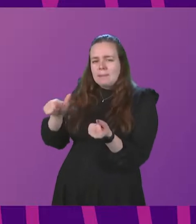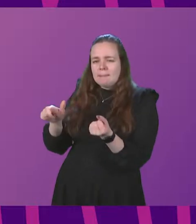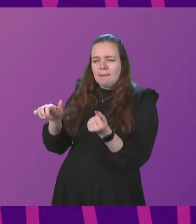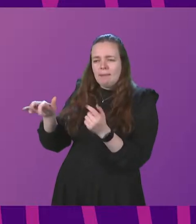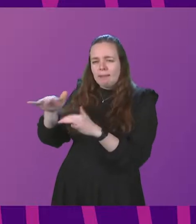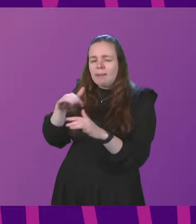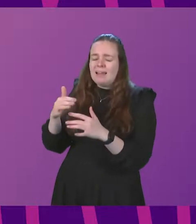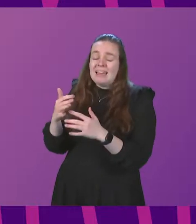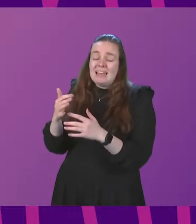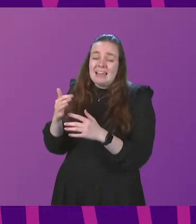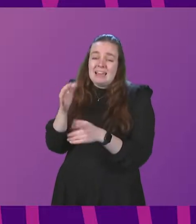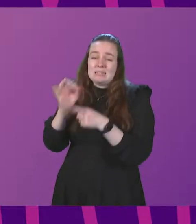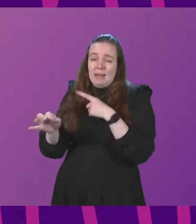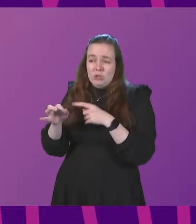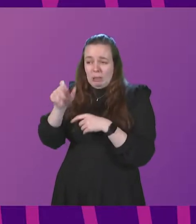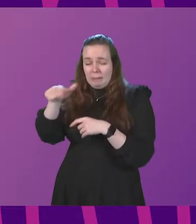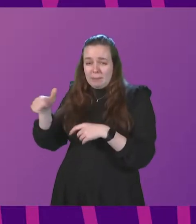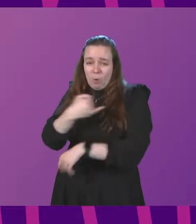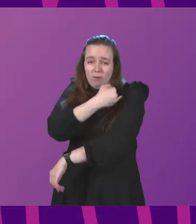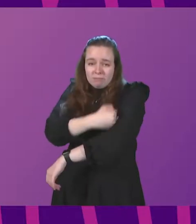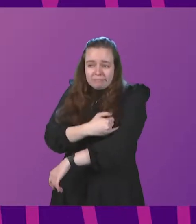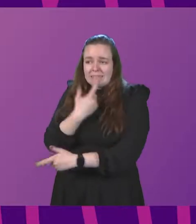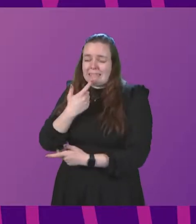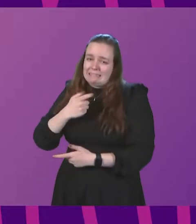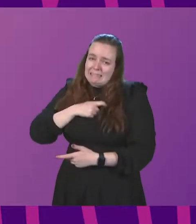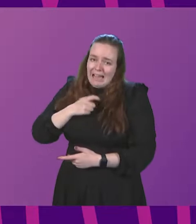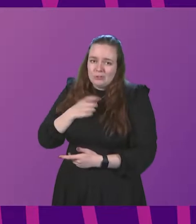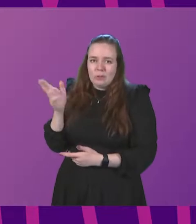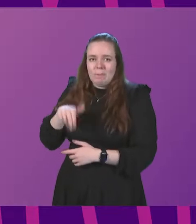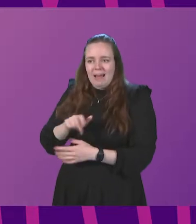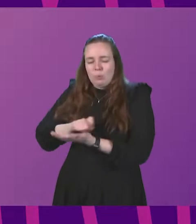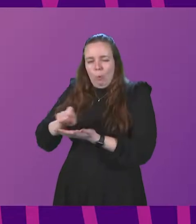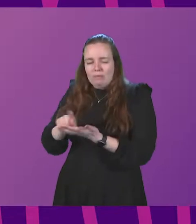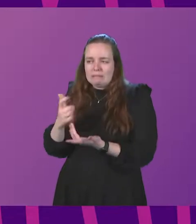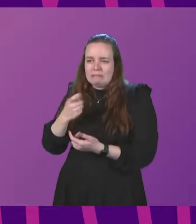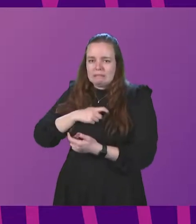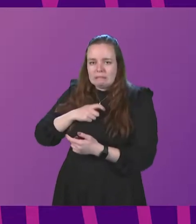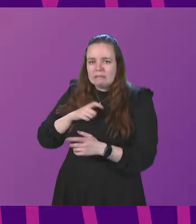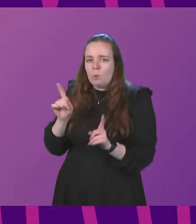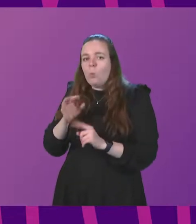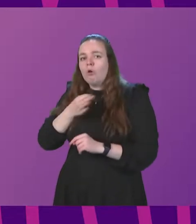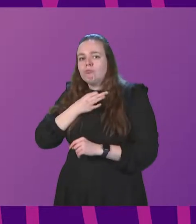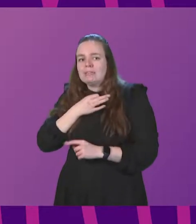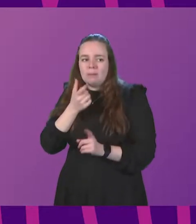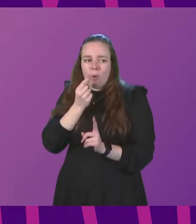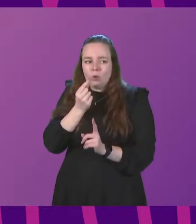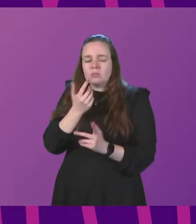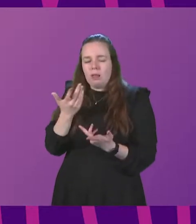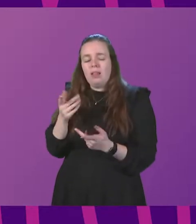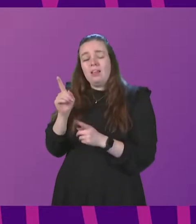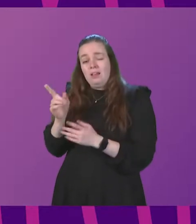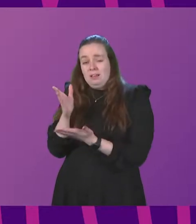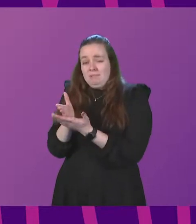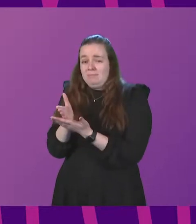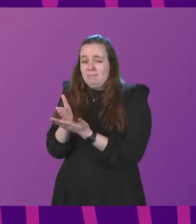particularly those in the high-risk groups, who are anxious about that and who are nervous about the risks that that might pose to them. I think that is particularly